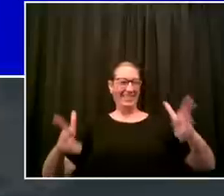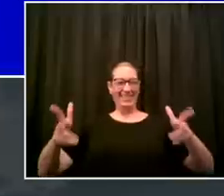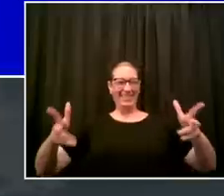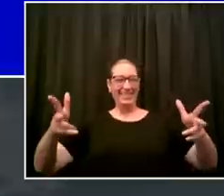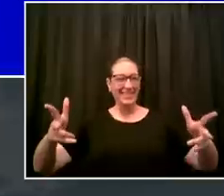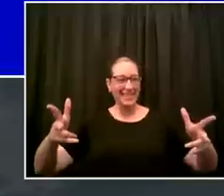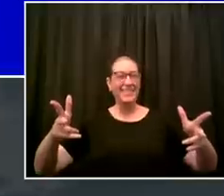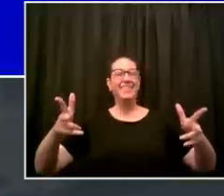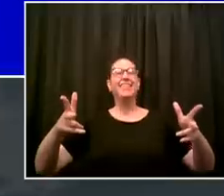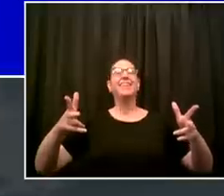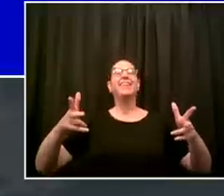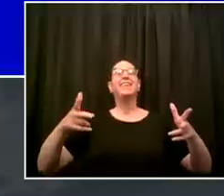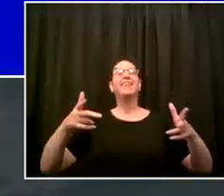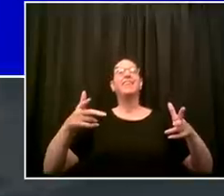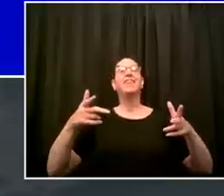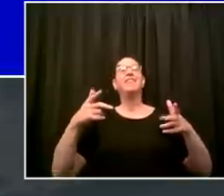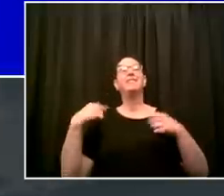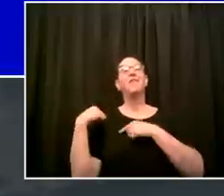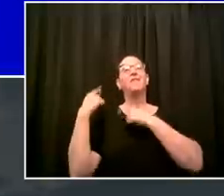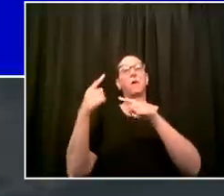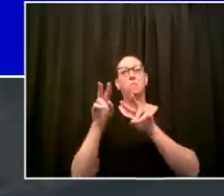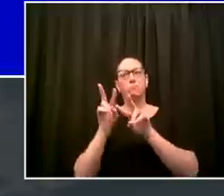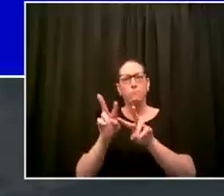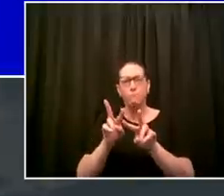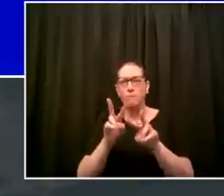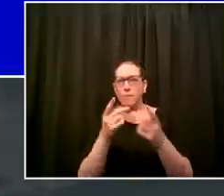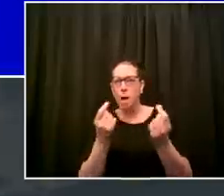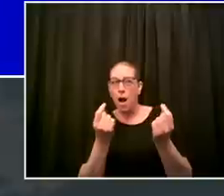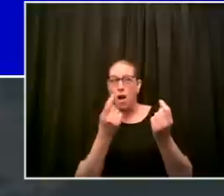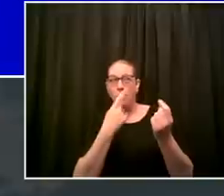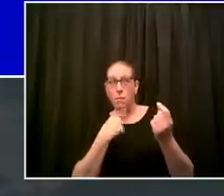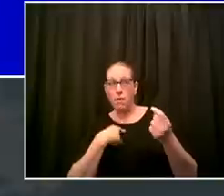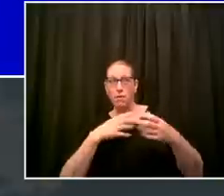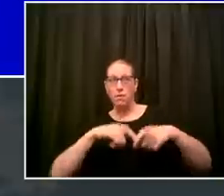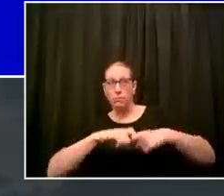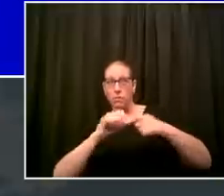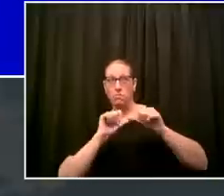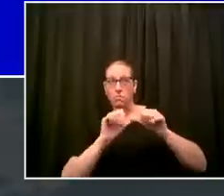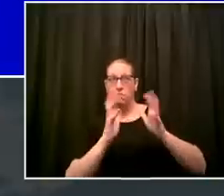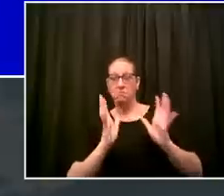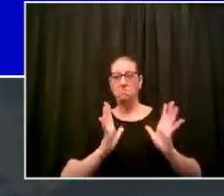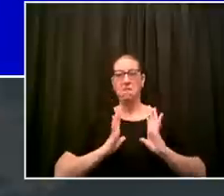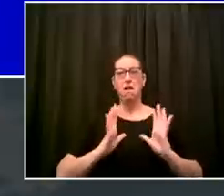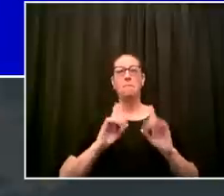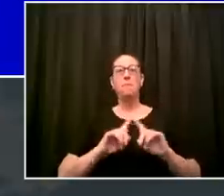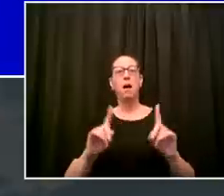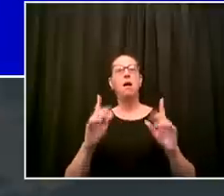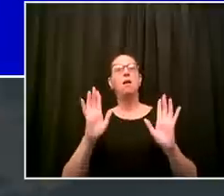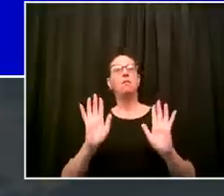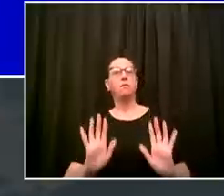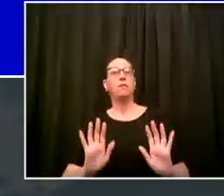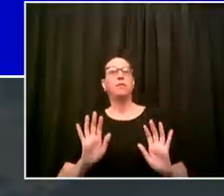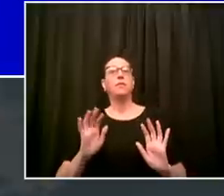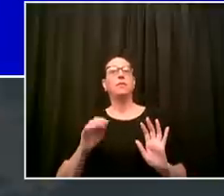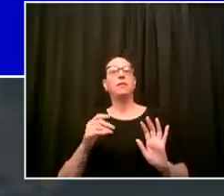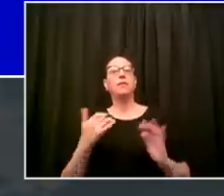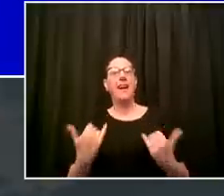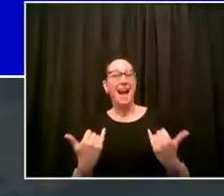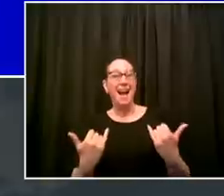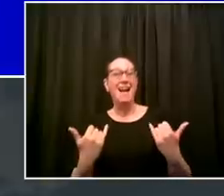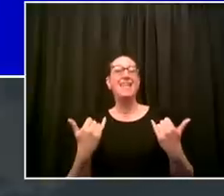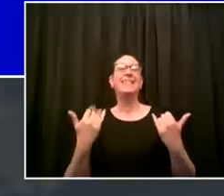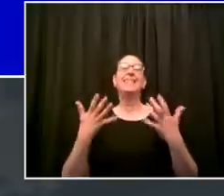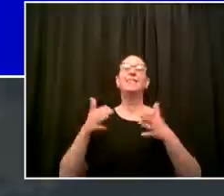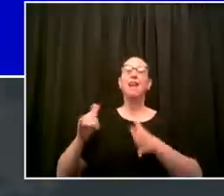litter accumulating as more and more people have been out and obviously a long time has passed so we want to do for one week a clean